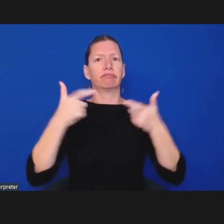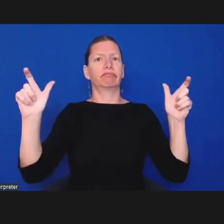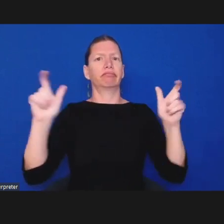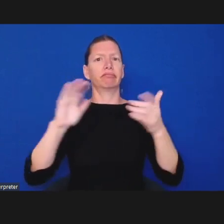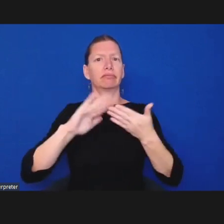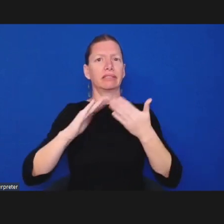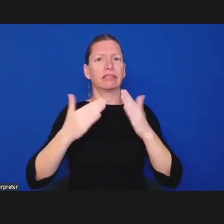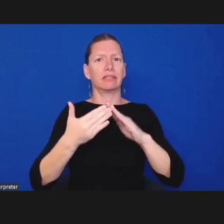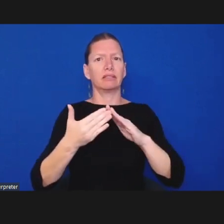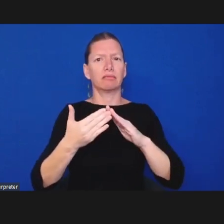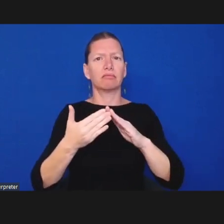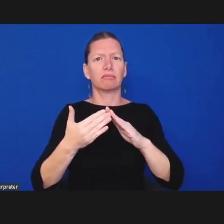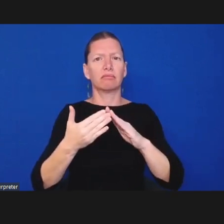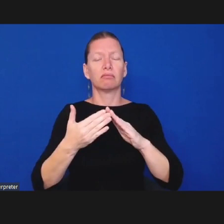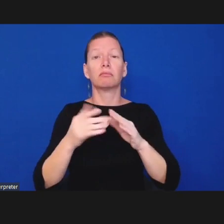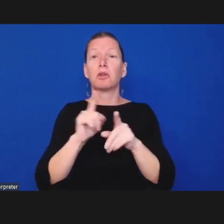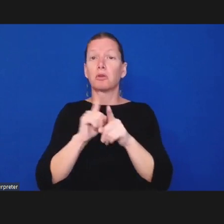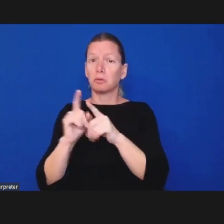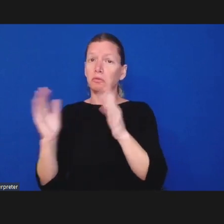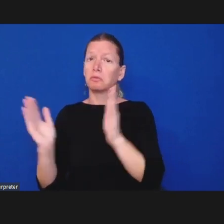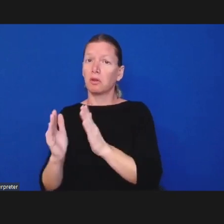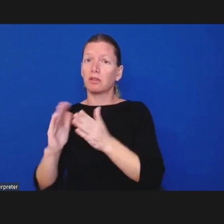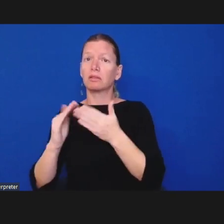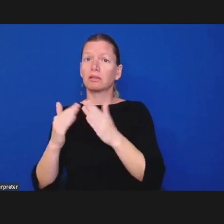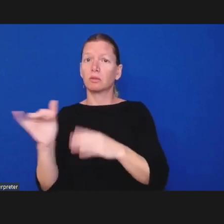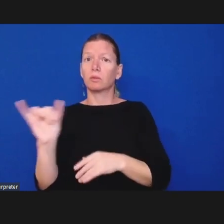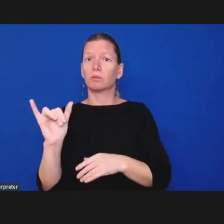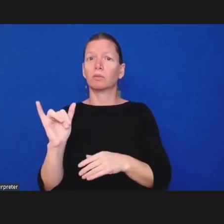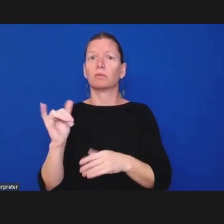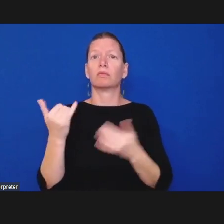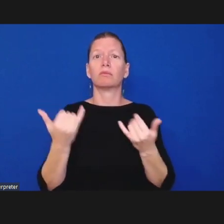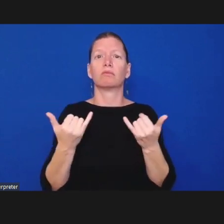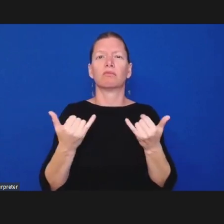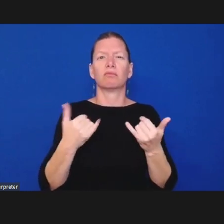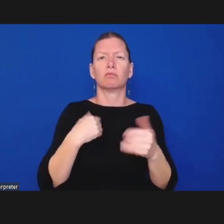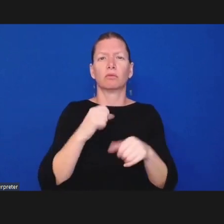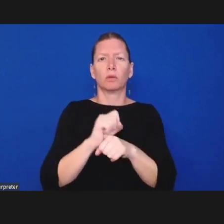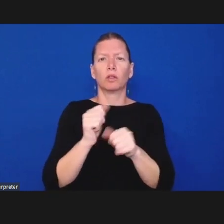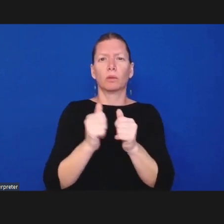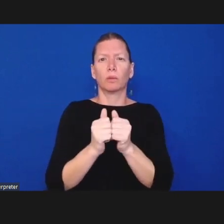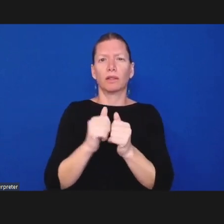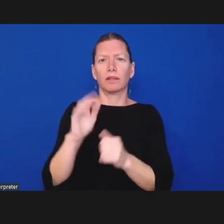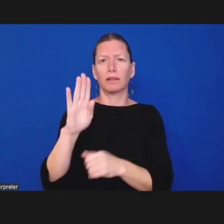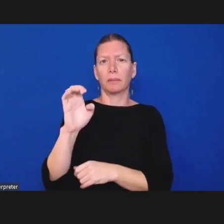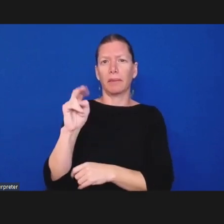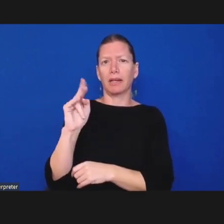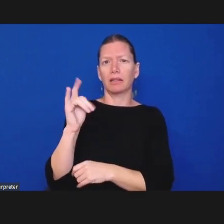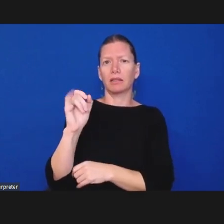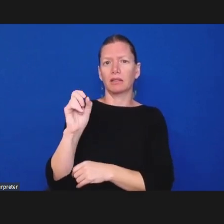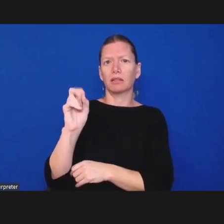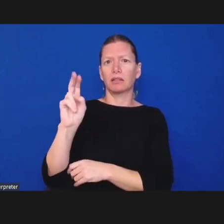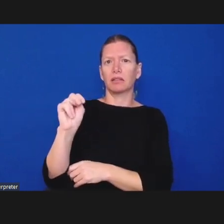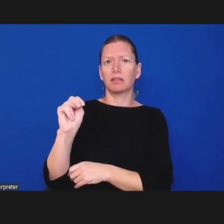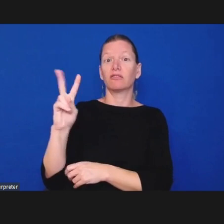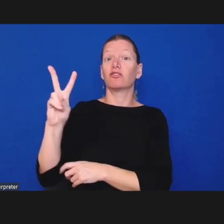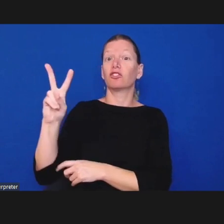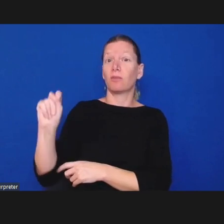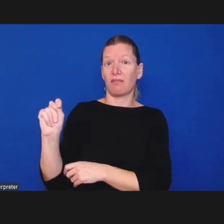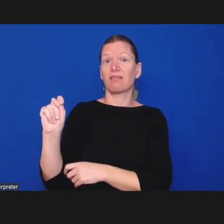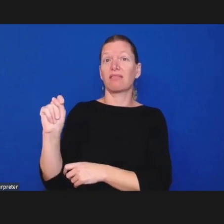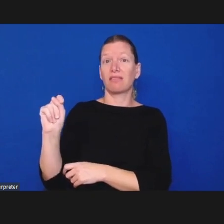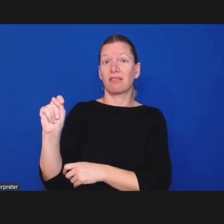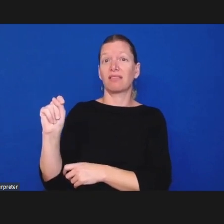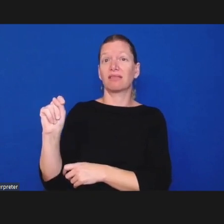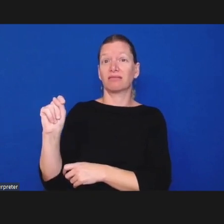vermont which is a town of 15 000 people in a state with 600 000 people to create civilian oversight of their 24